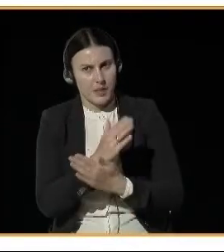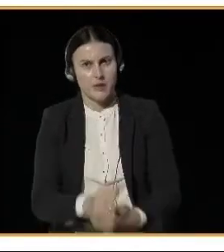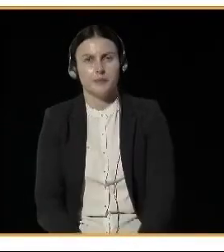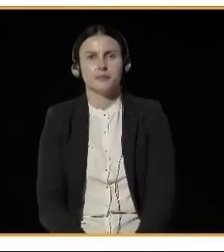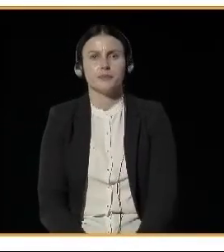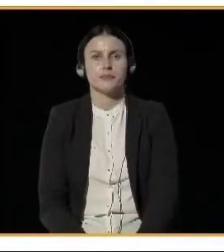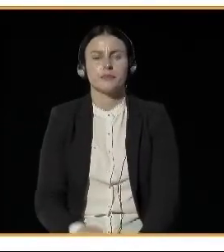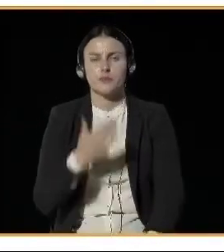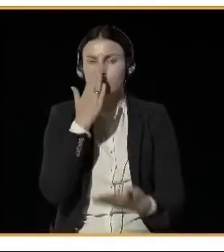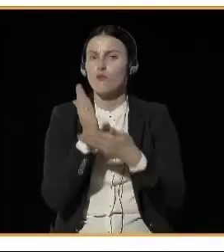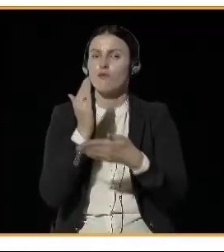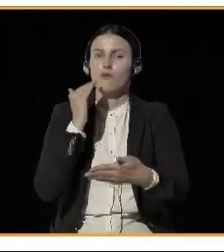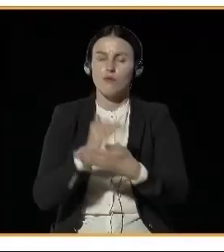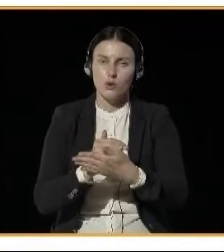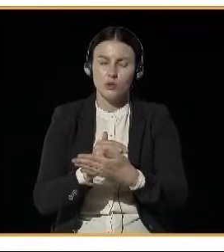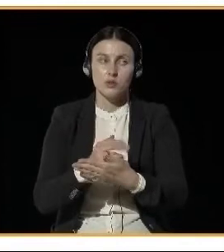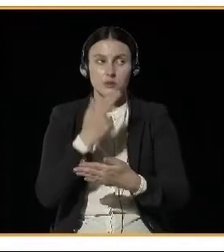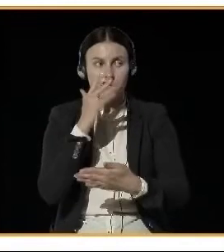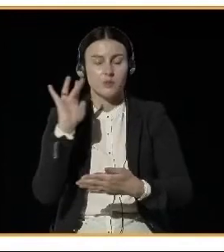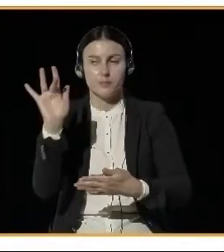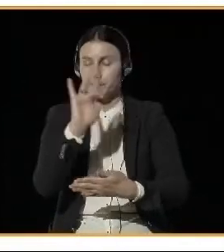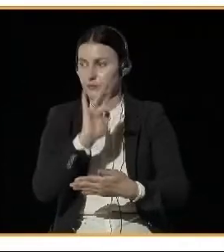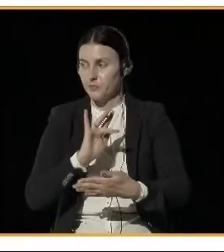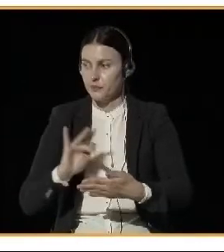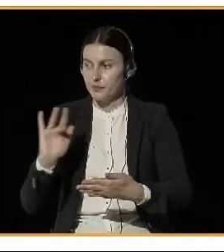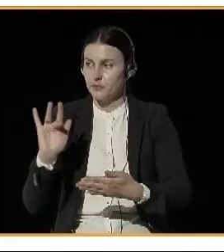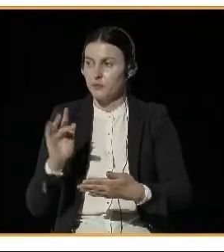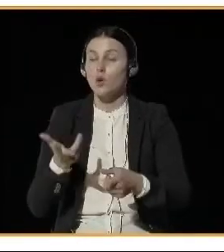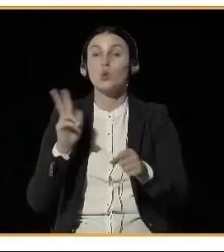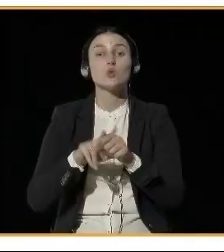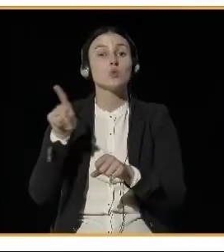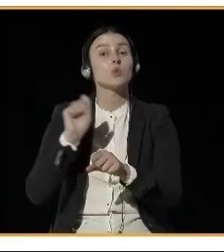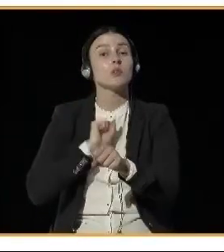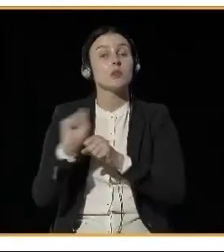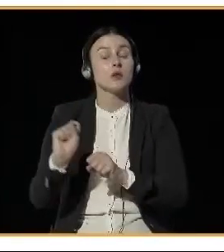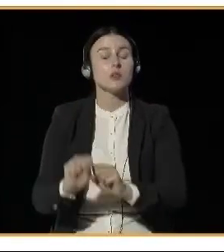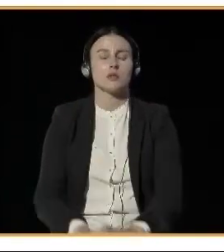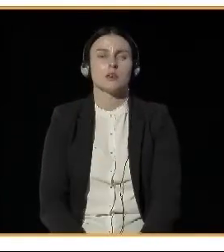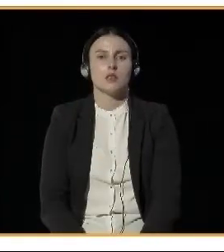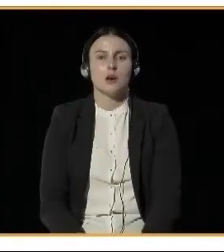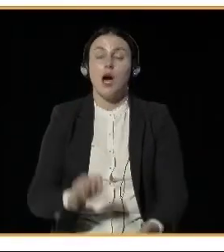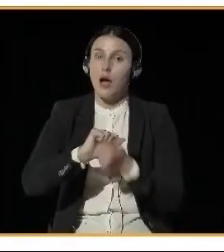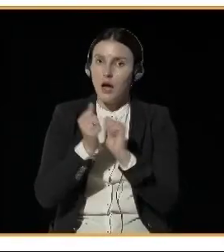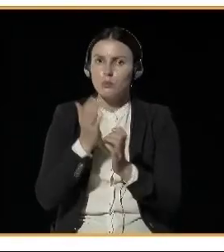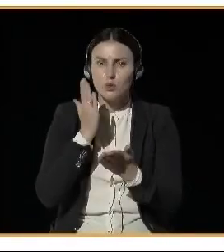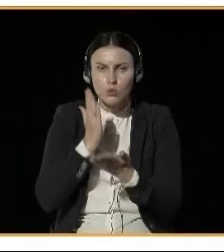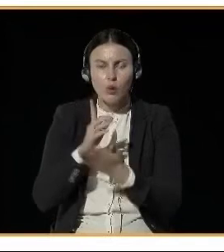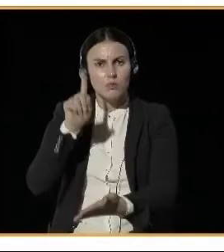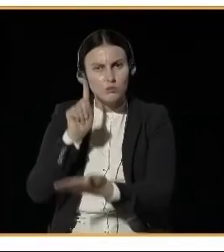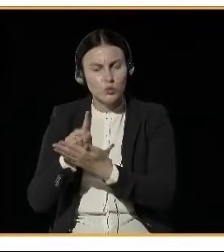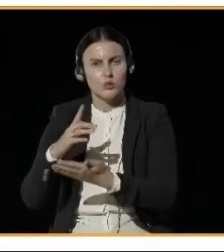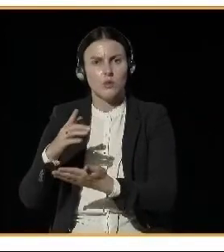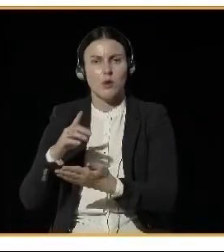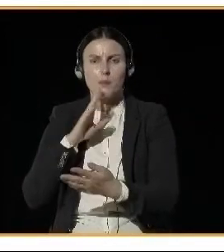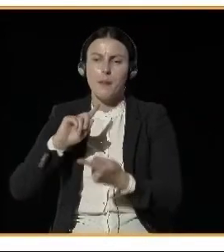only some cities banned the solid fuels burning. We have the